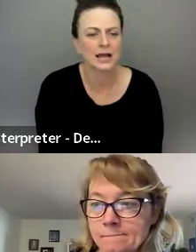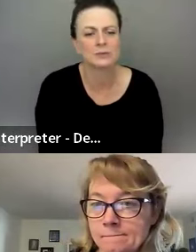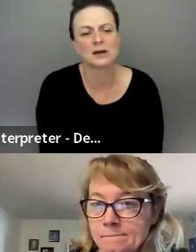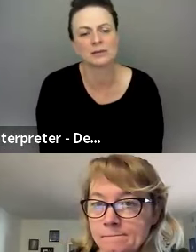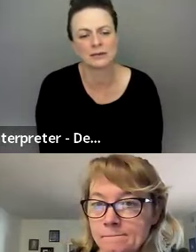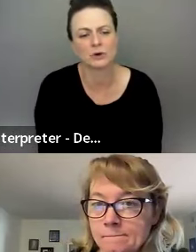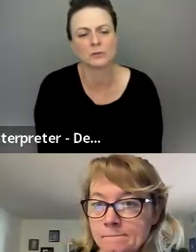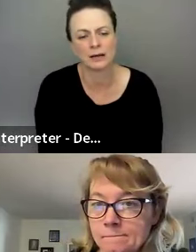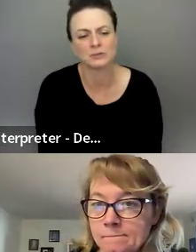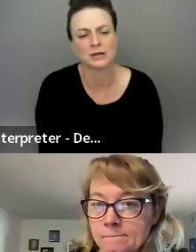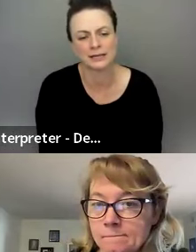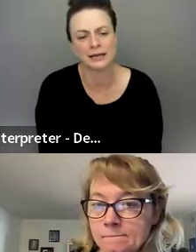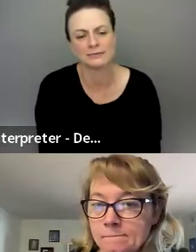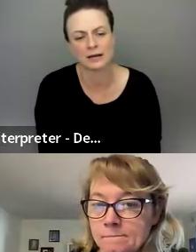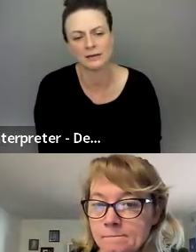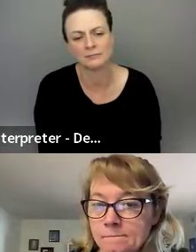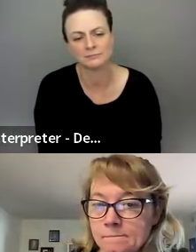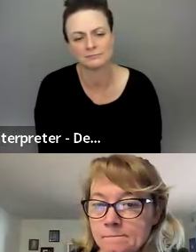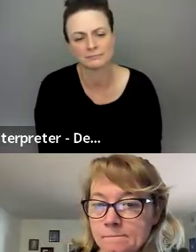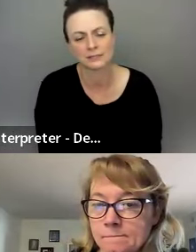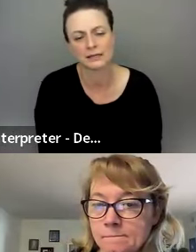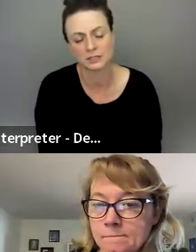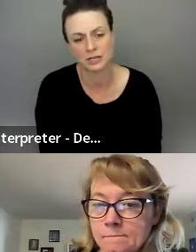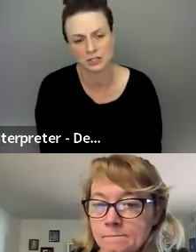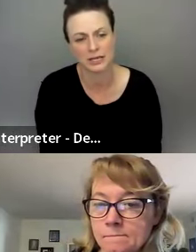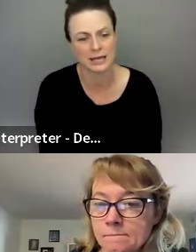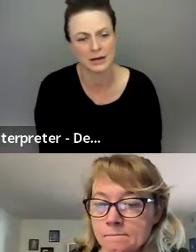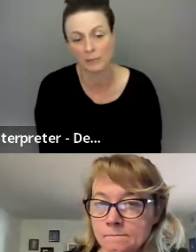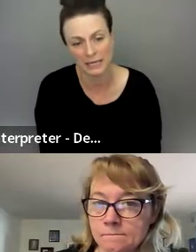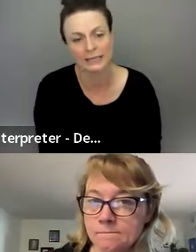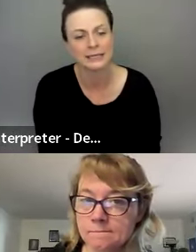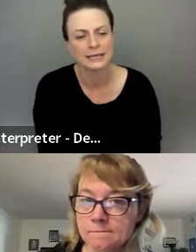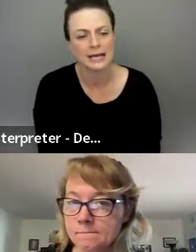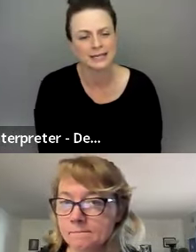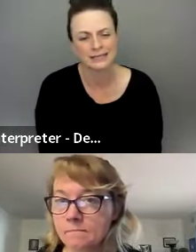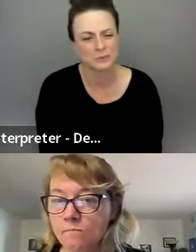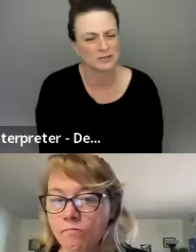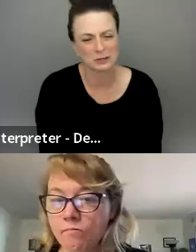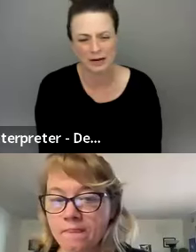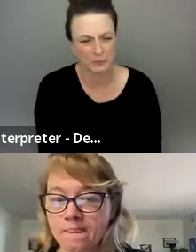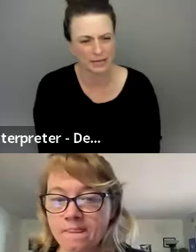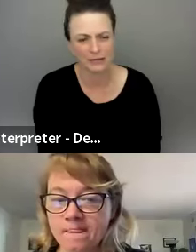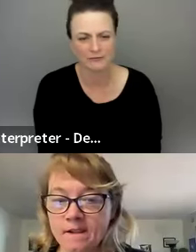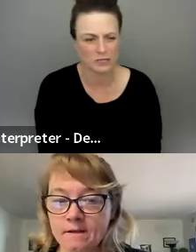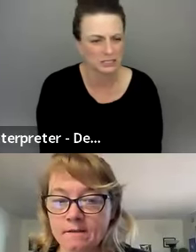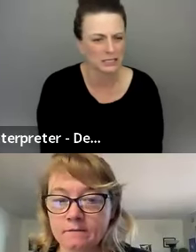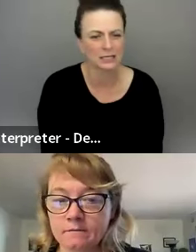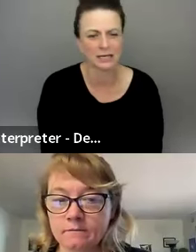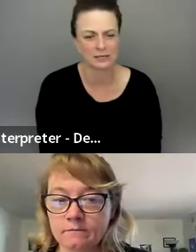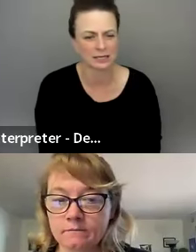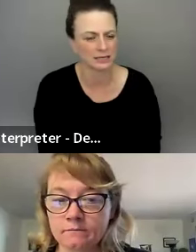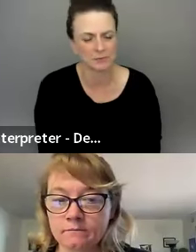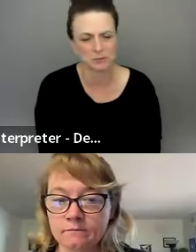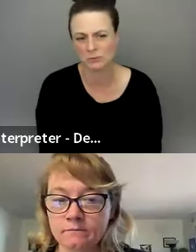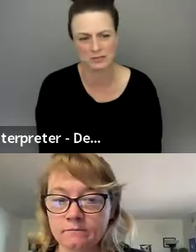Yesterday, I was on a platform, I'm trying to have a discussion at our meeting, and it wasn't great. We had a lot of phrasing